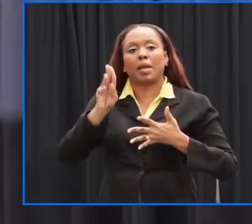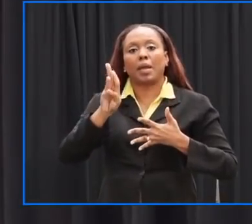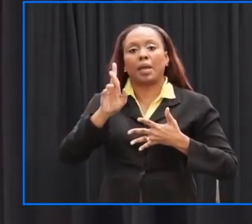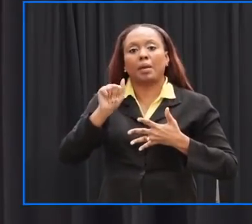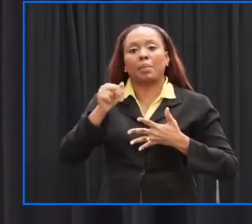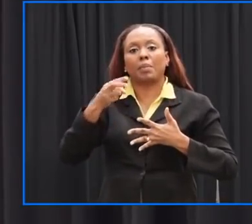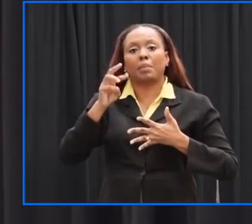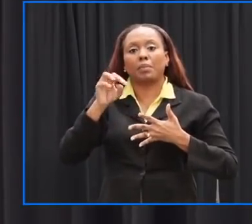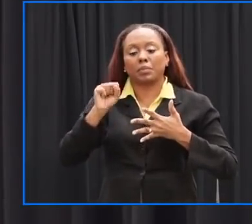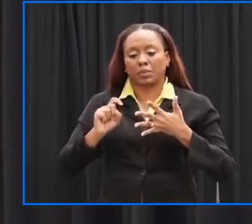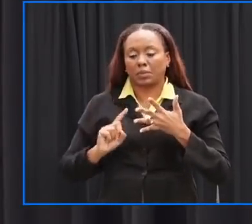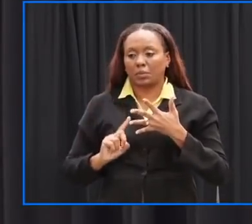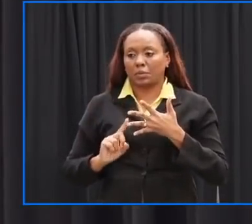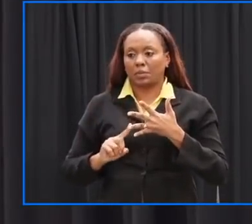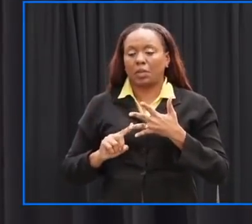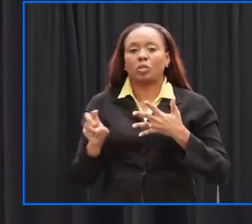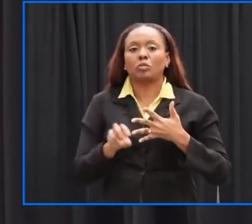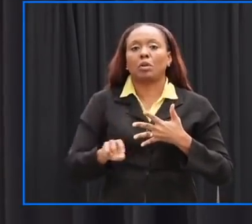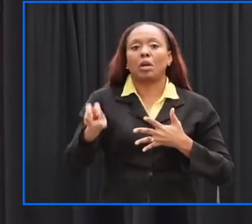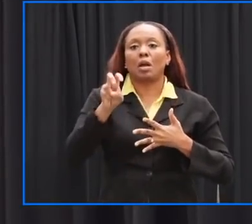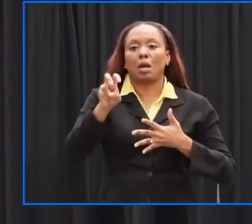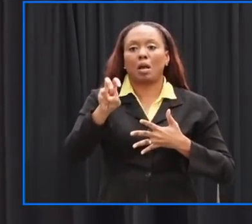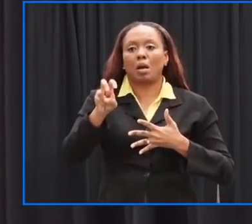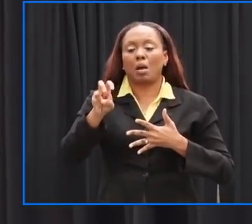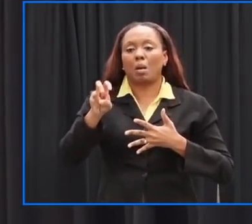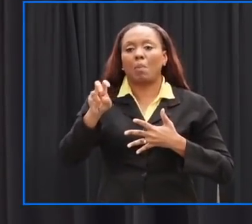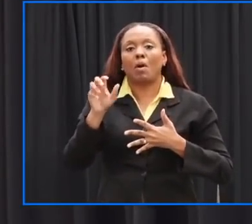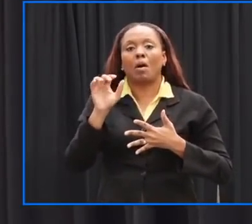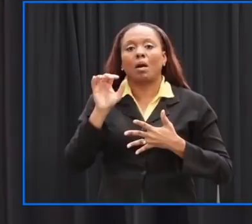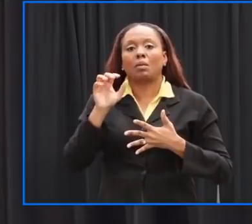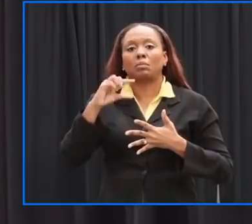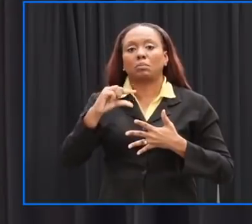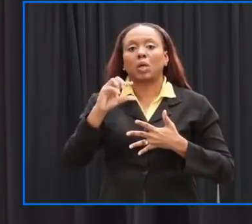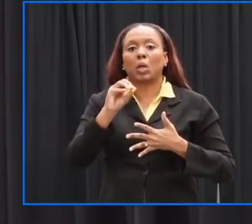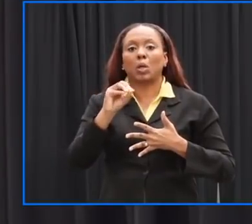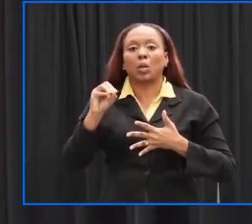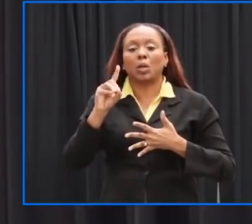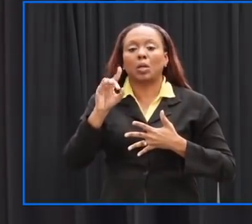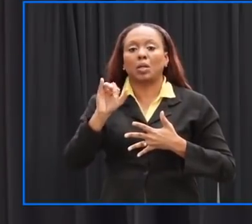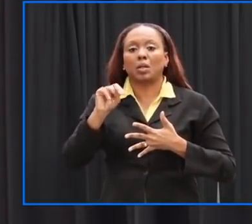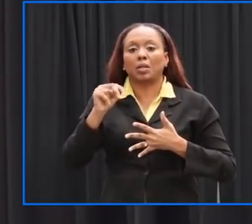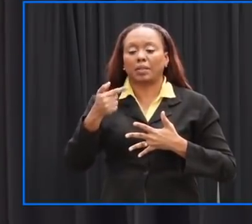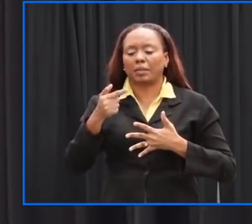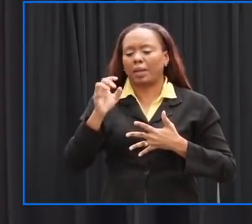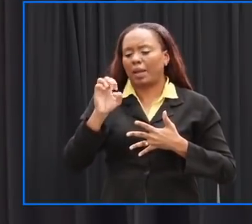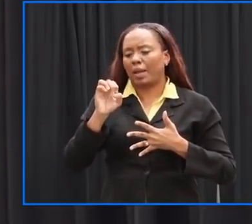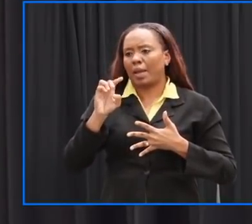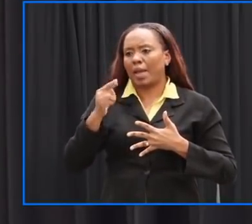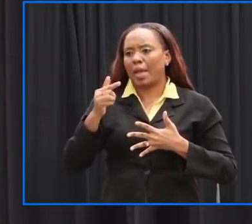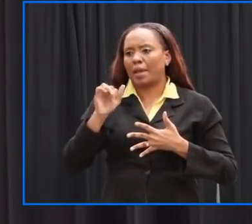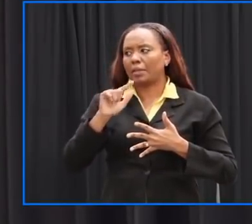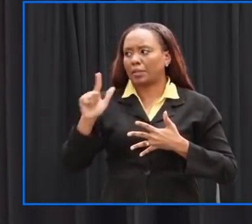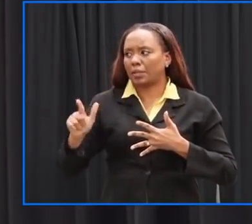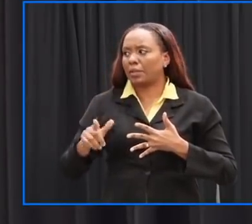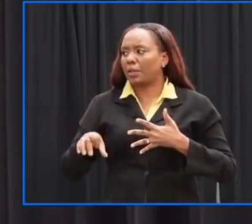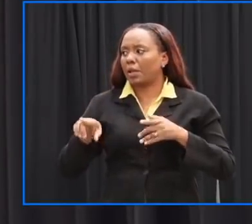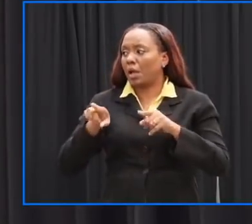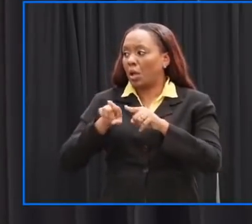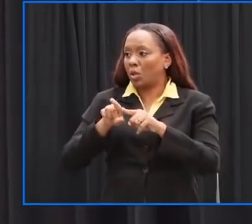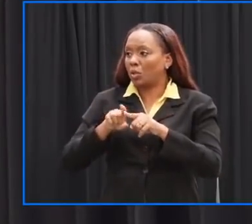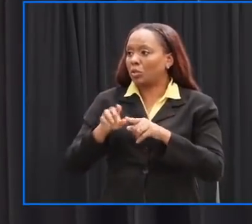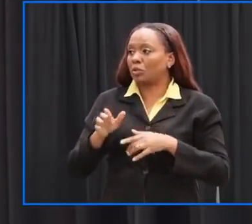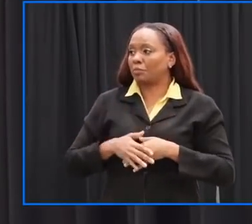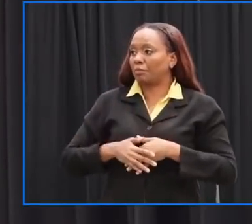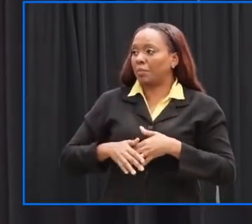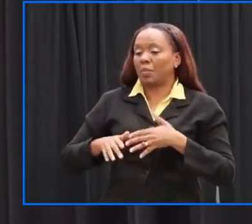Abrams and the Minister of Transport Works and Water Resources the Honourable Ian Gooding-Edgell. To my far right is the Director